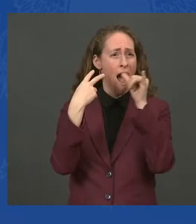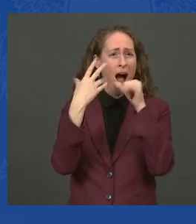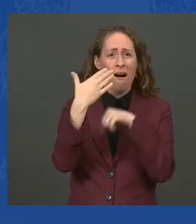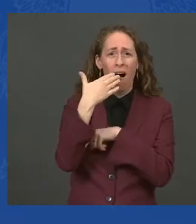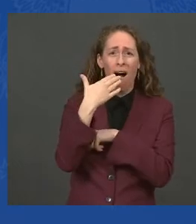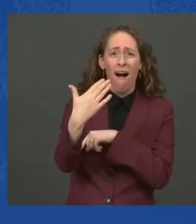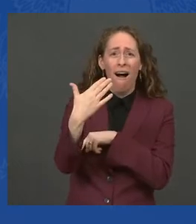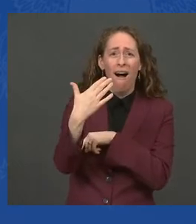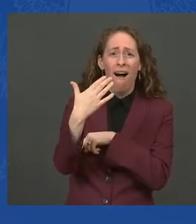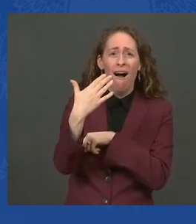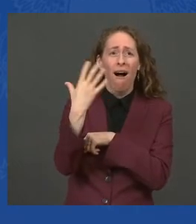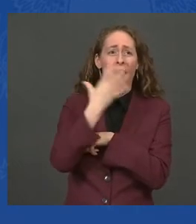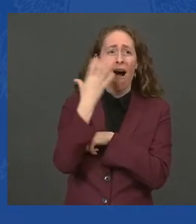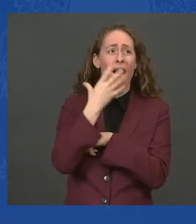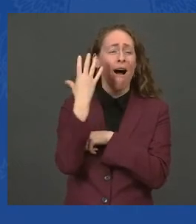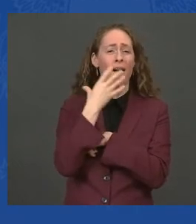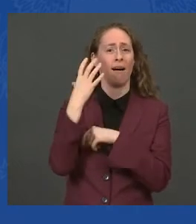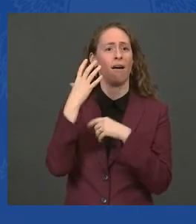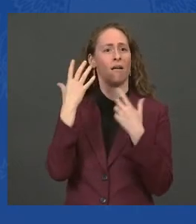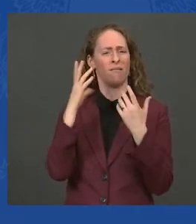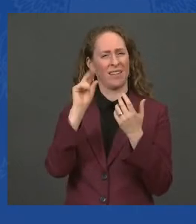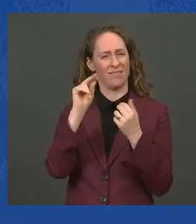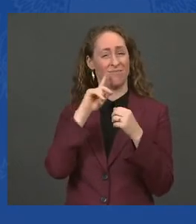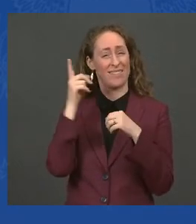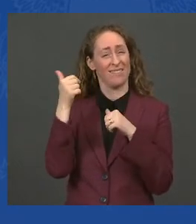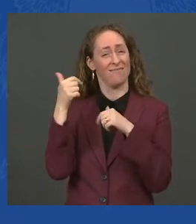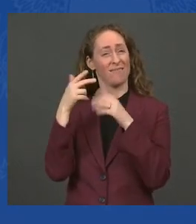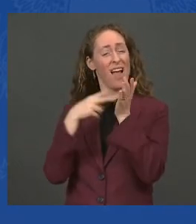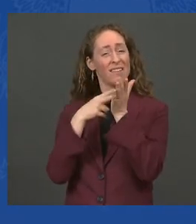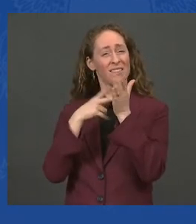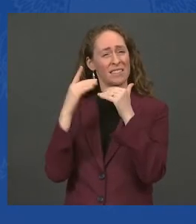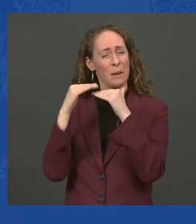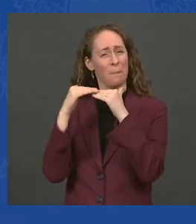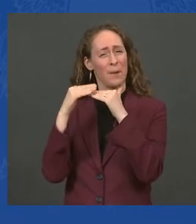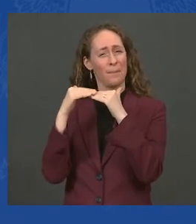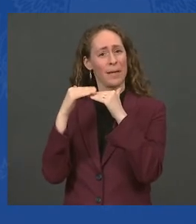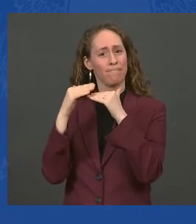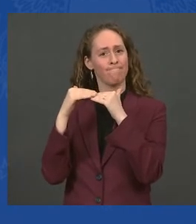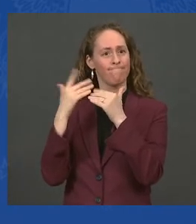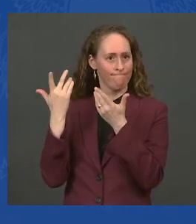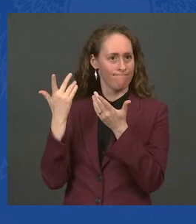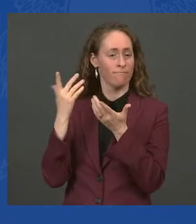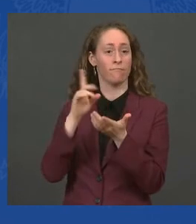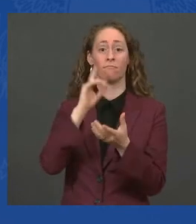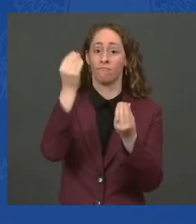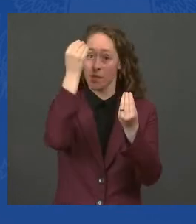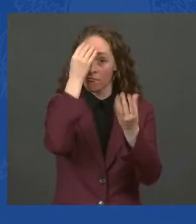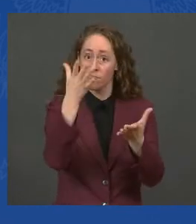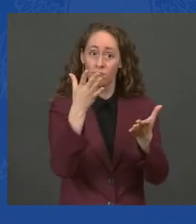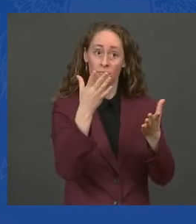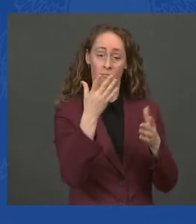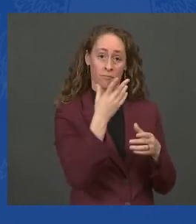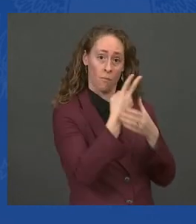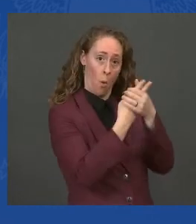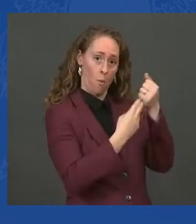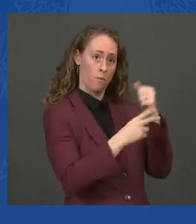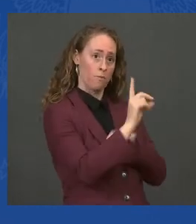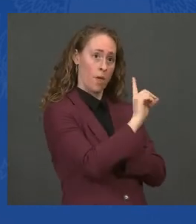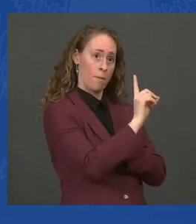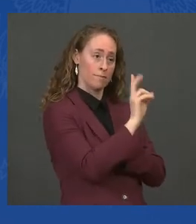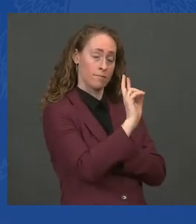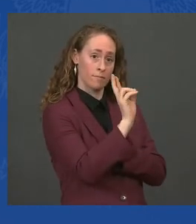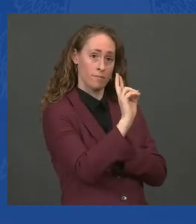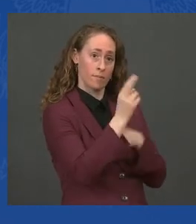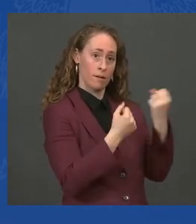in these times, a bipartisan cooperation is worth recognition. So I want to thank Senators Schumer and McConnell and Speaker